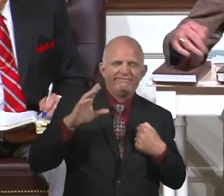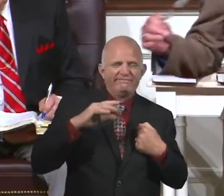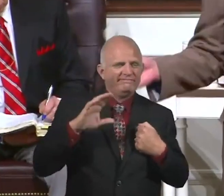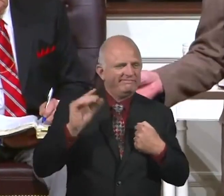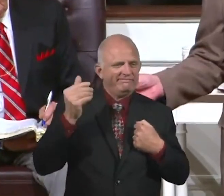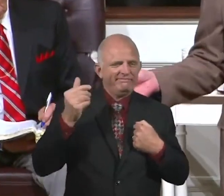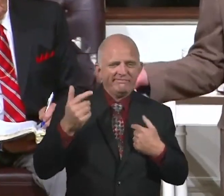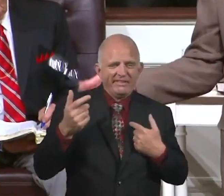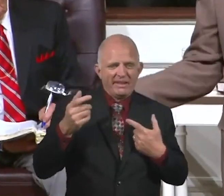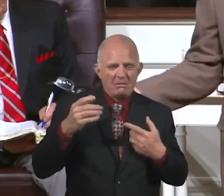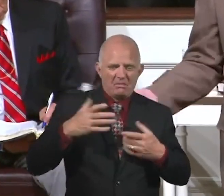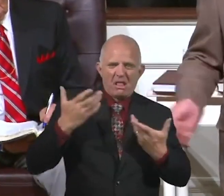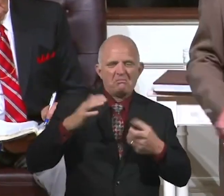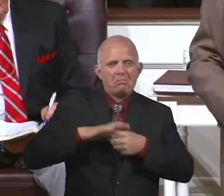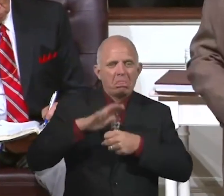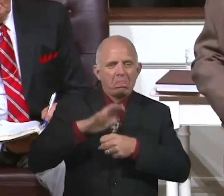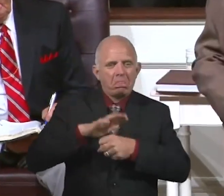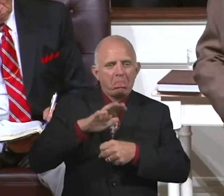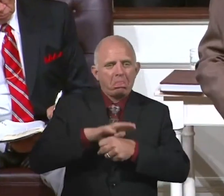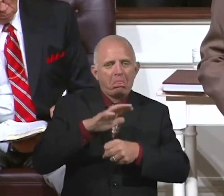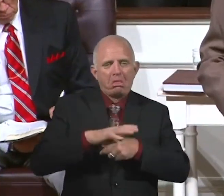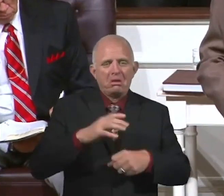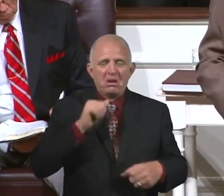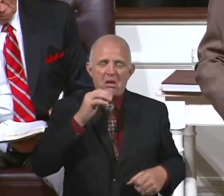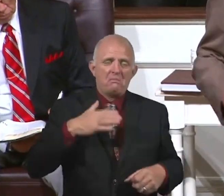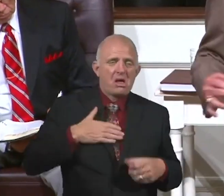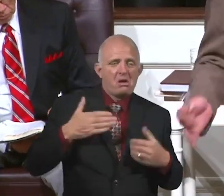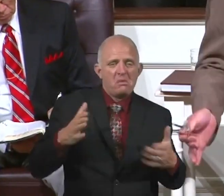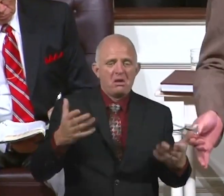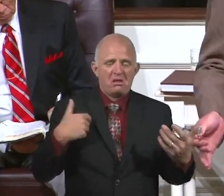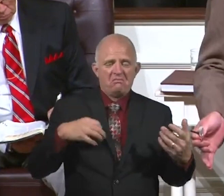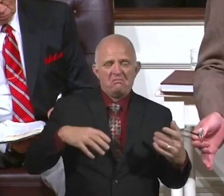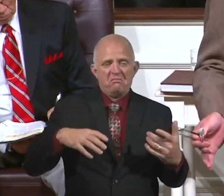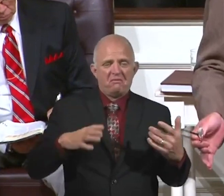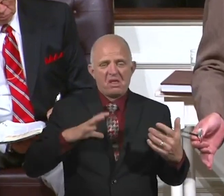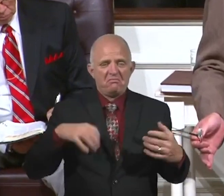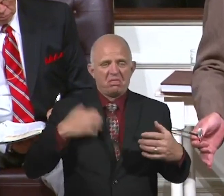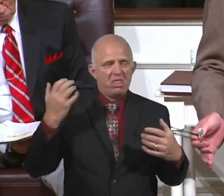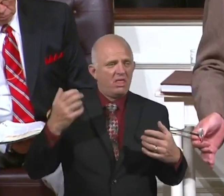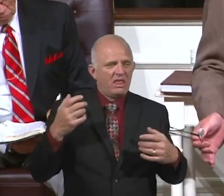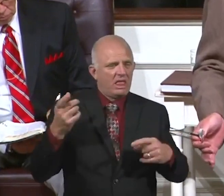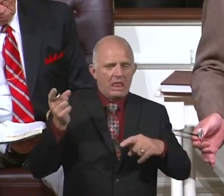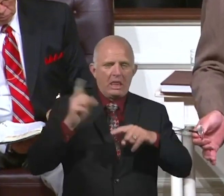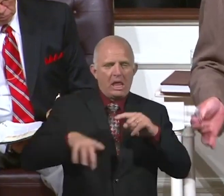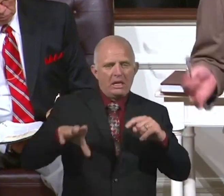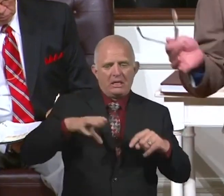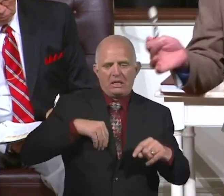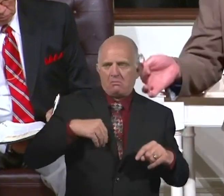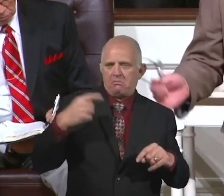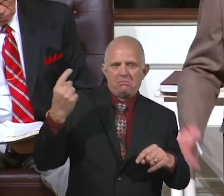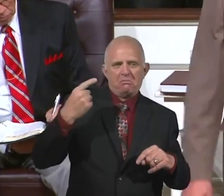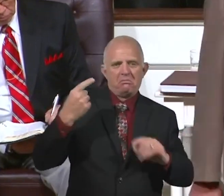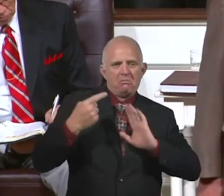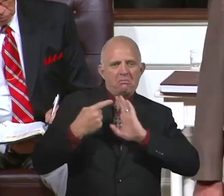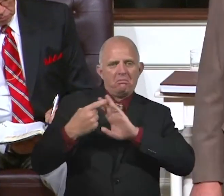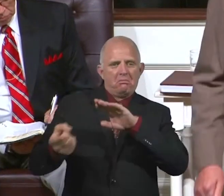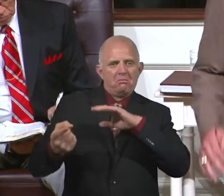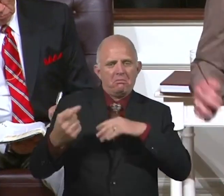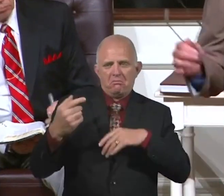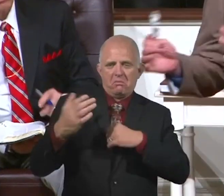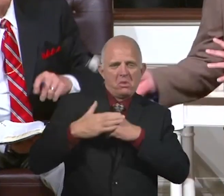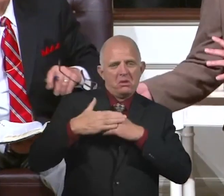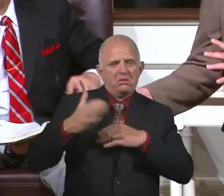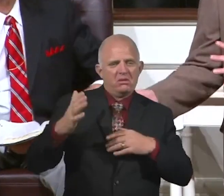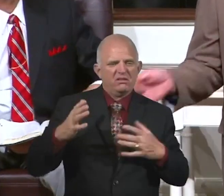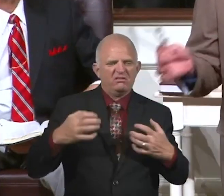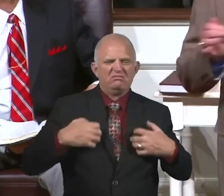mad so easily if something's not done their way. They can't take a reproof. A reproof tells them something's